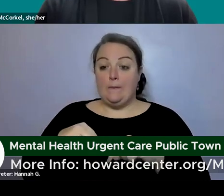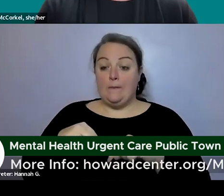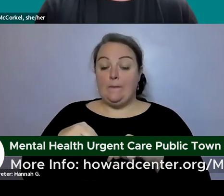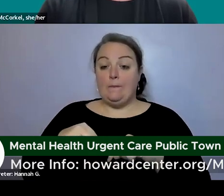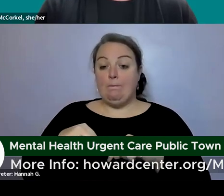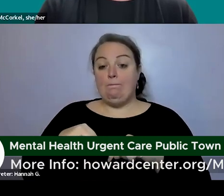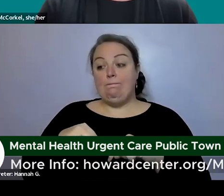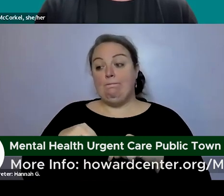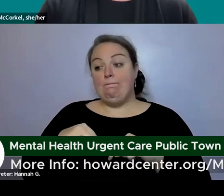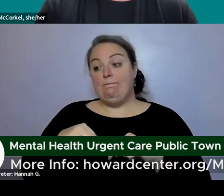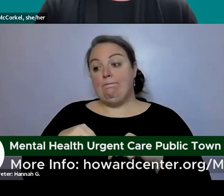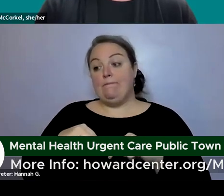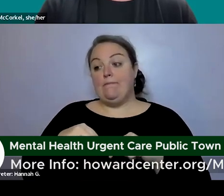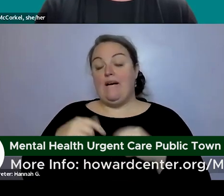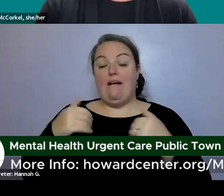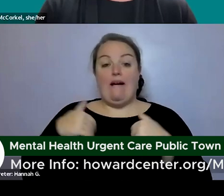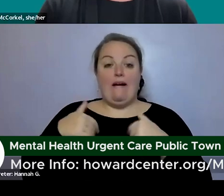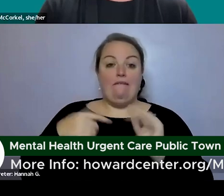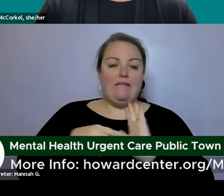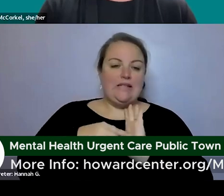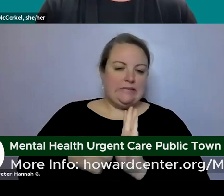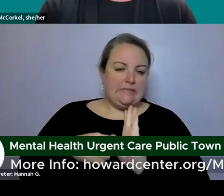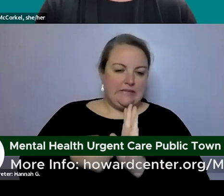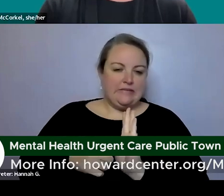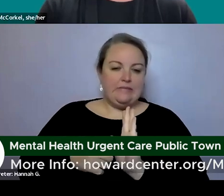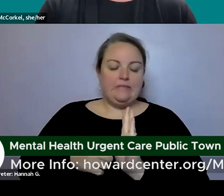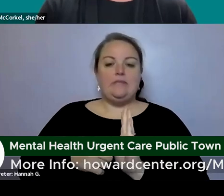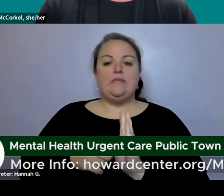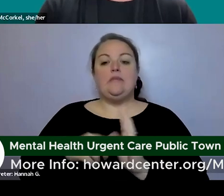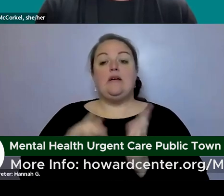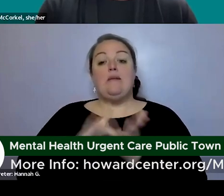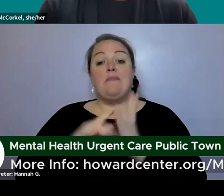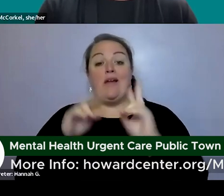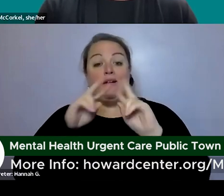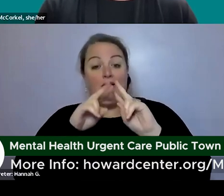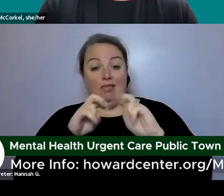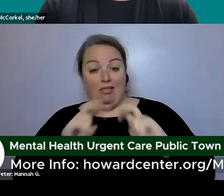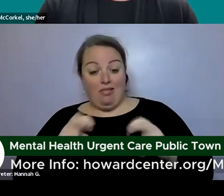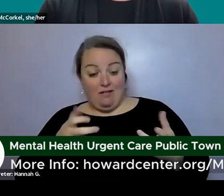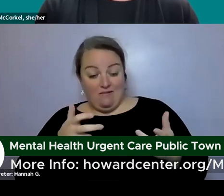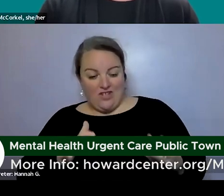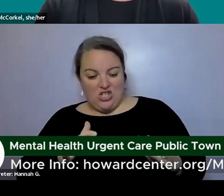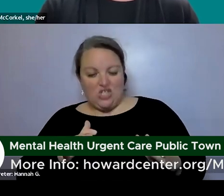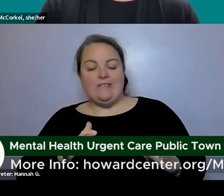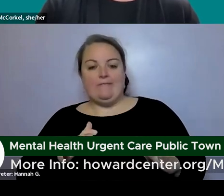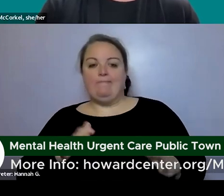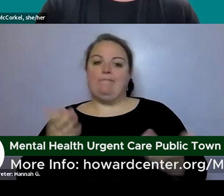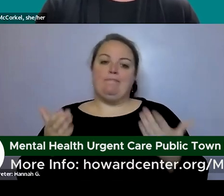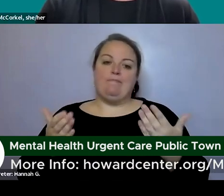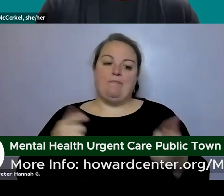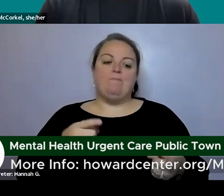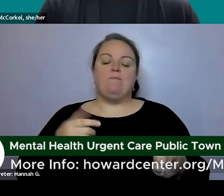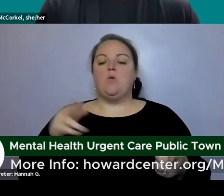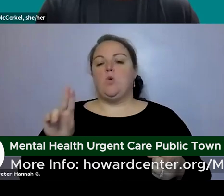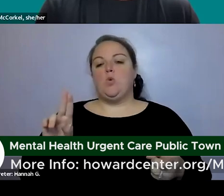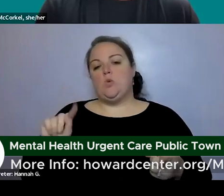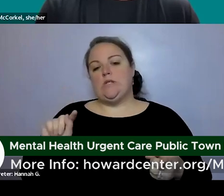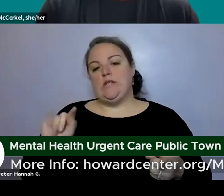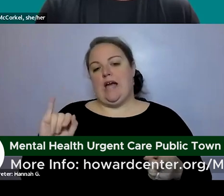with symptoms and it's determined through a medical assessment that they have a urinary tract infection